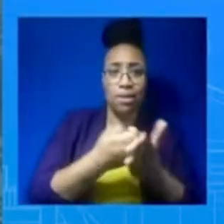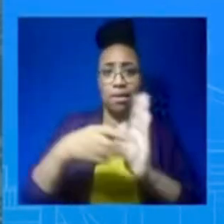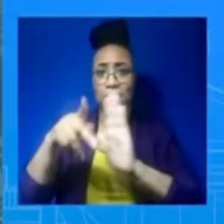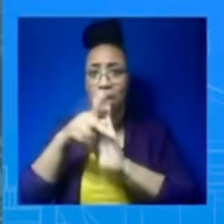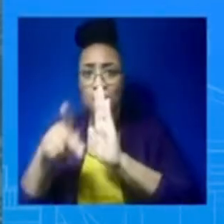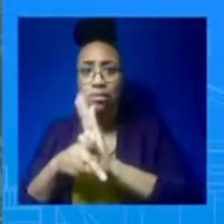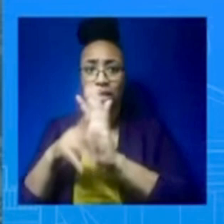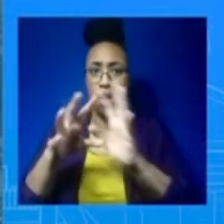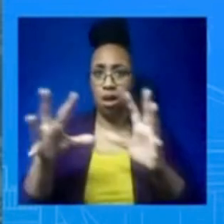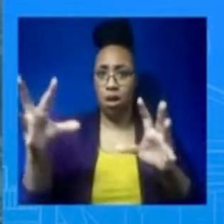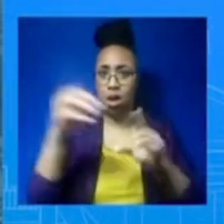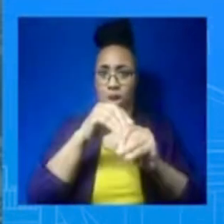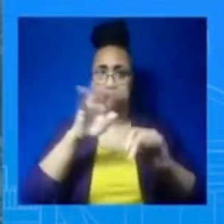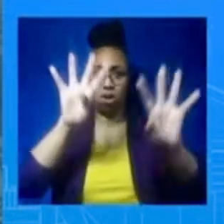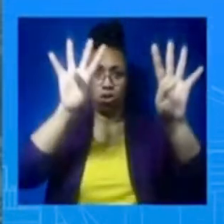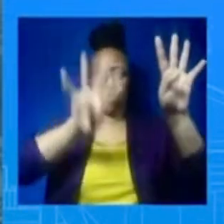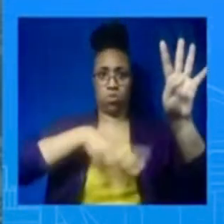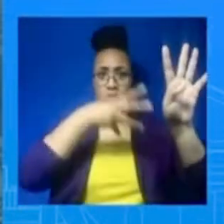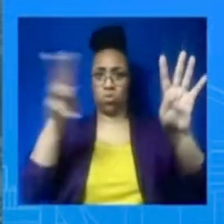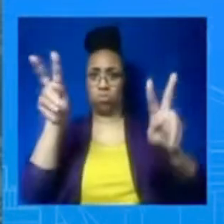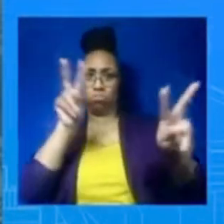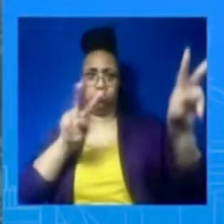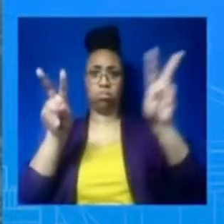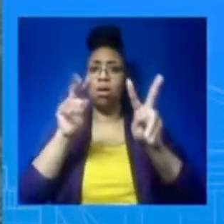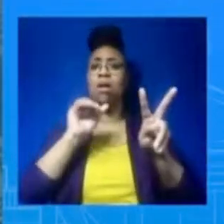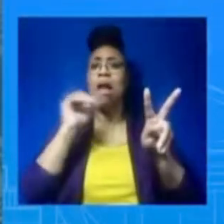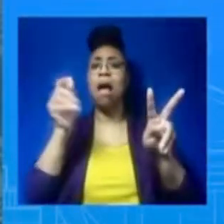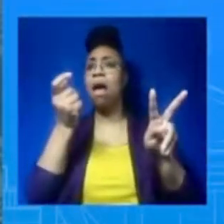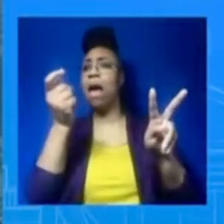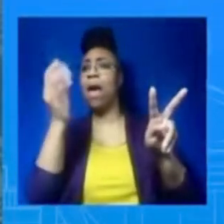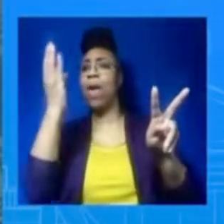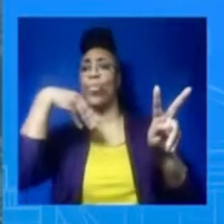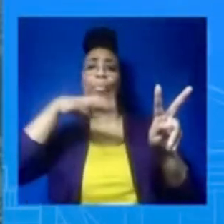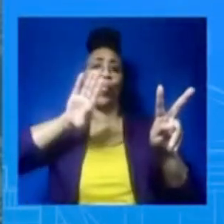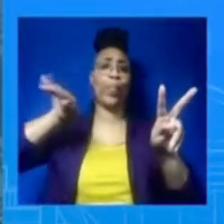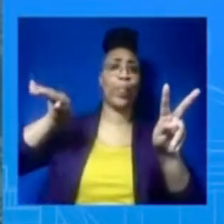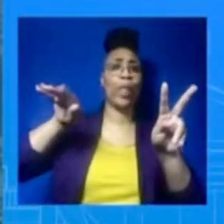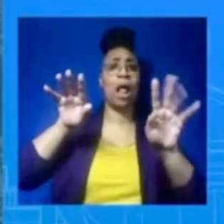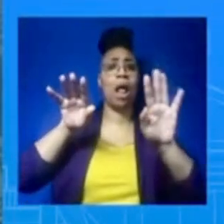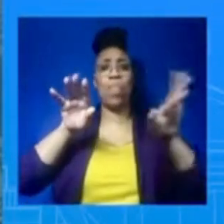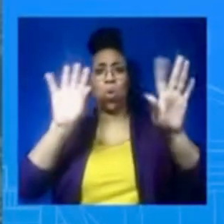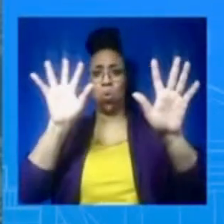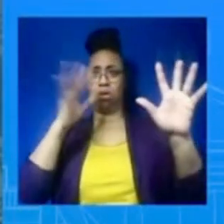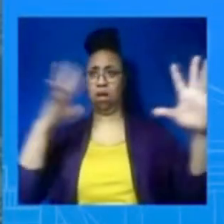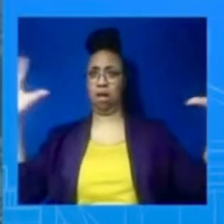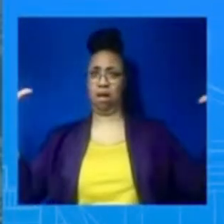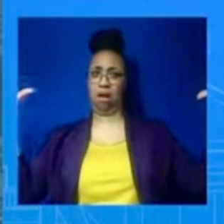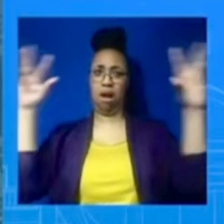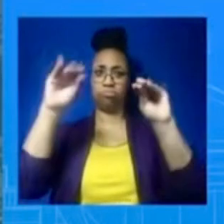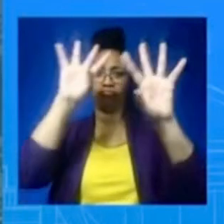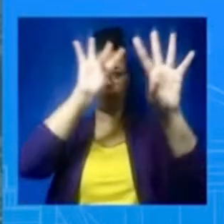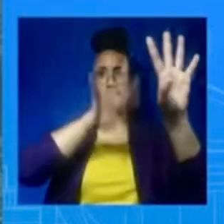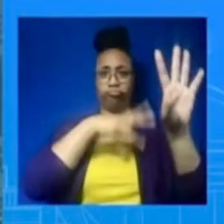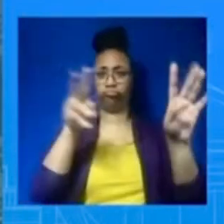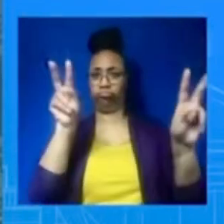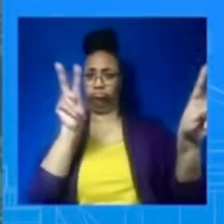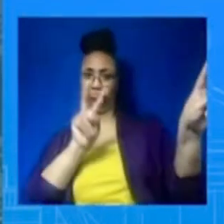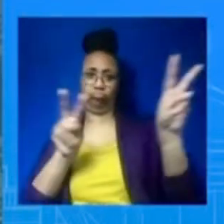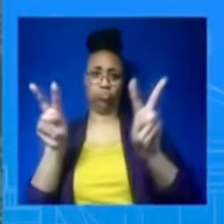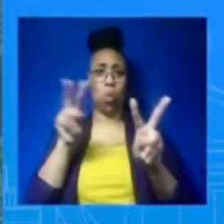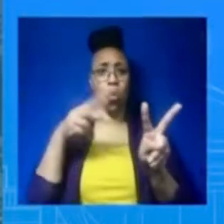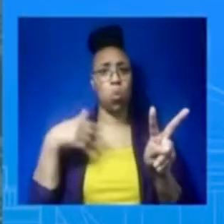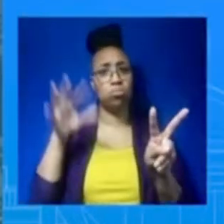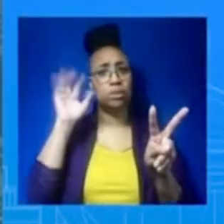where the economy was tanking and was able to turn that around and grow the economy. And so, I think if you're looking at the indicators and you're seeing levels